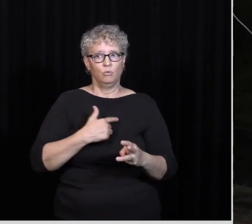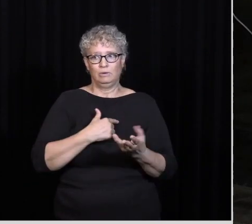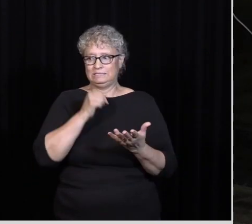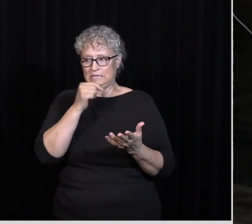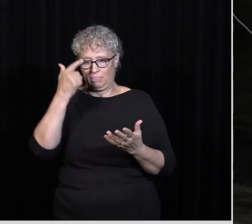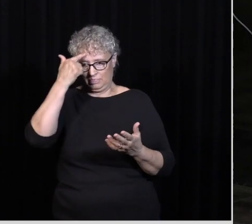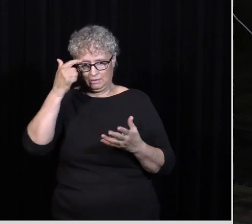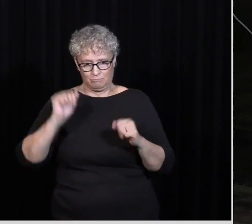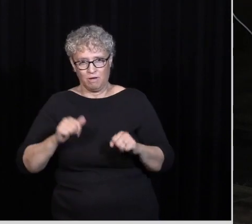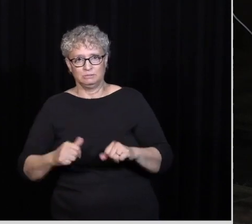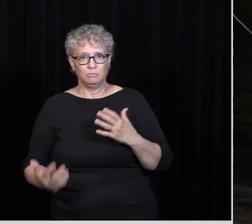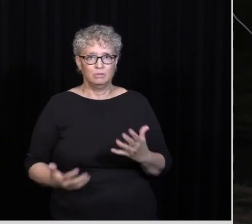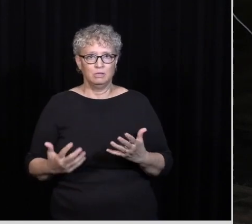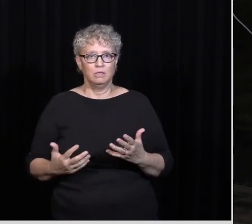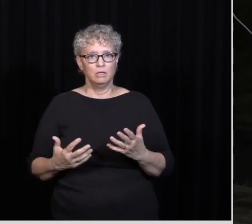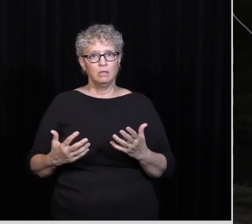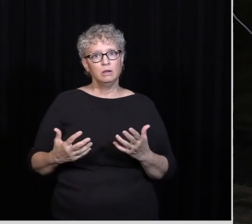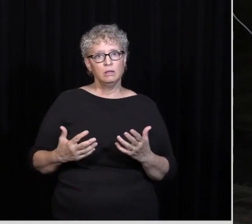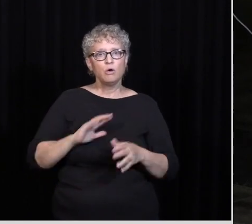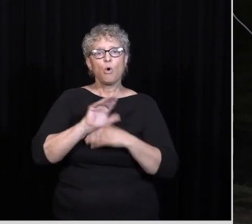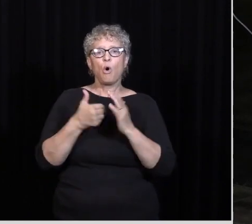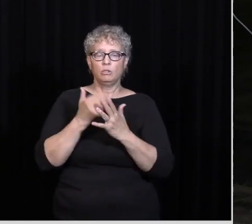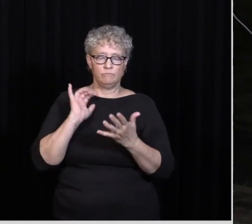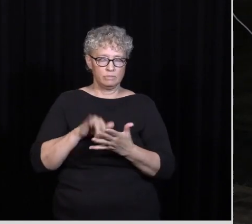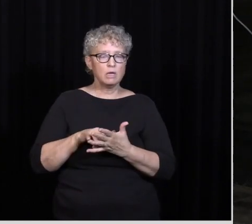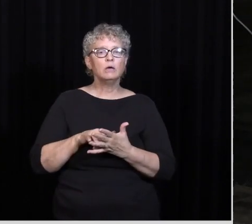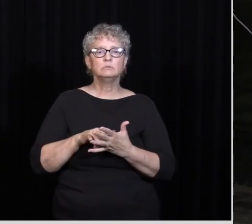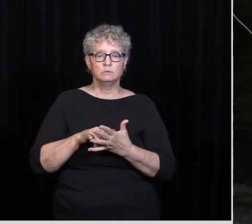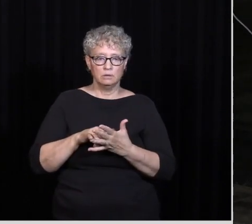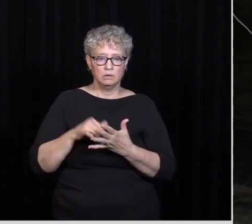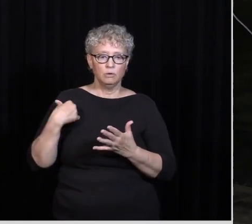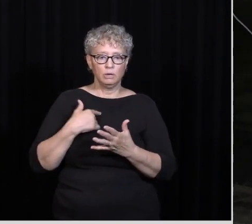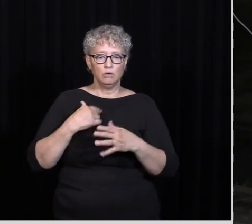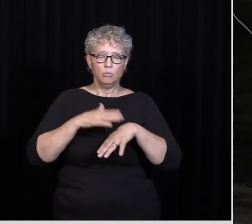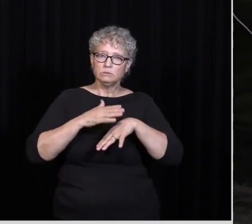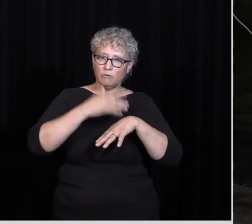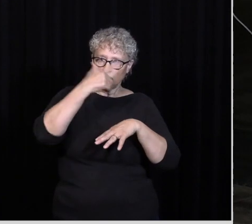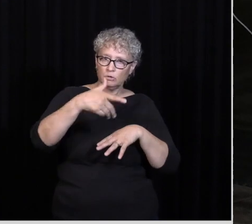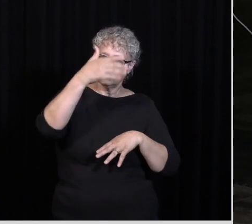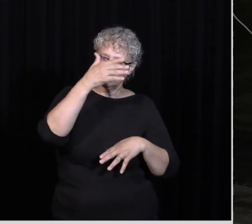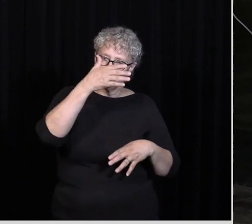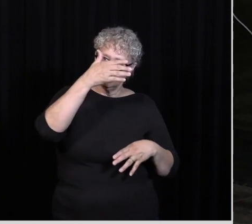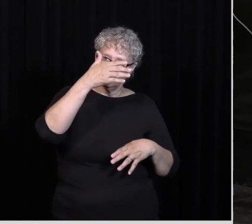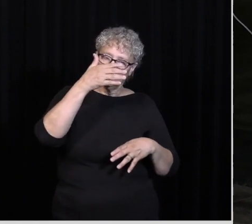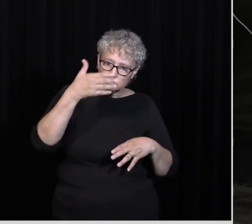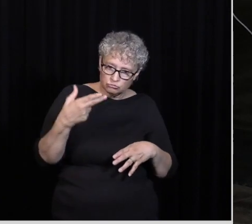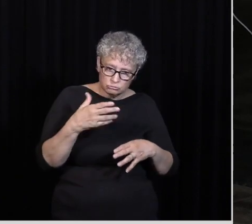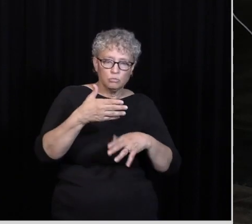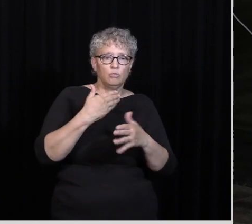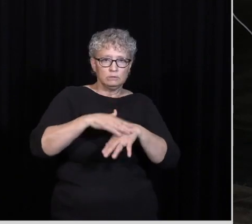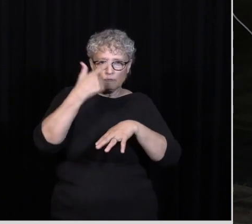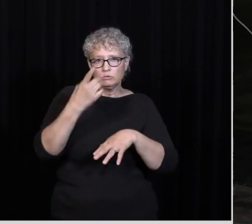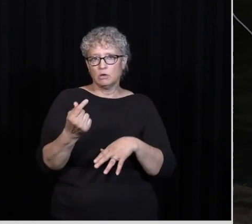Were Possible And So All Of That Then We Watch Out For Dogs We Don't Become Like A Dog We Understand That